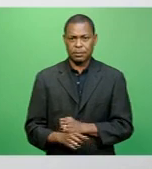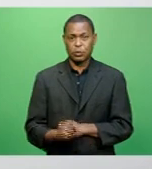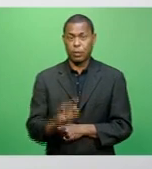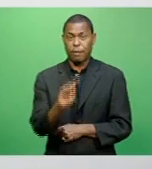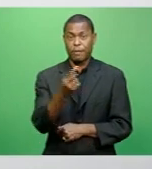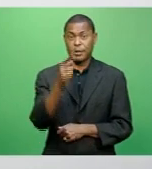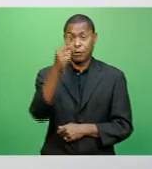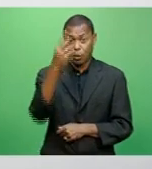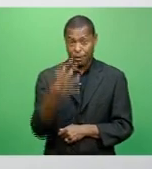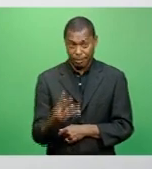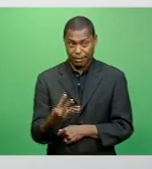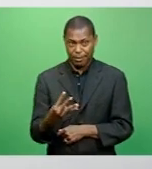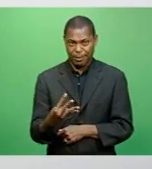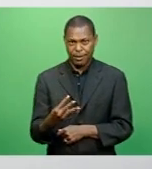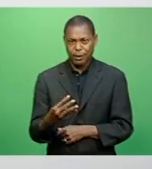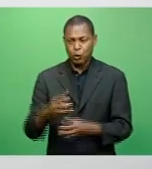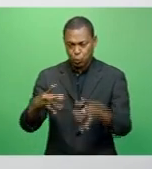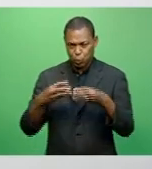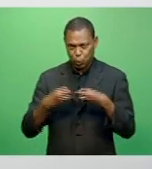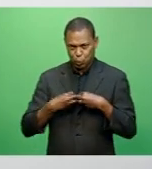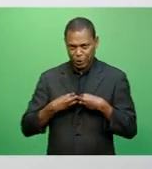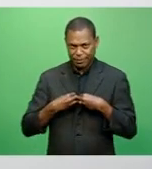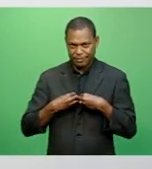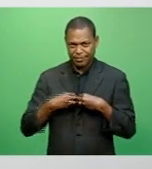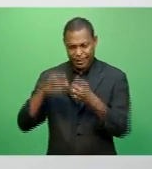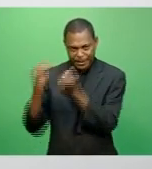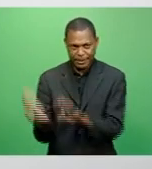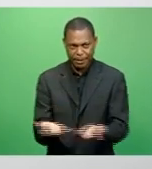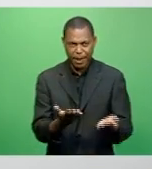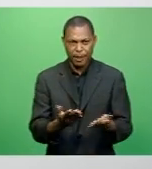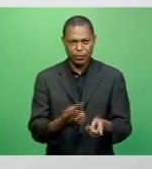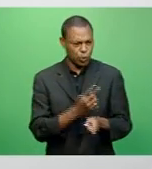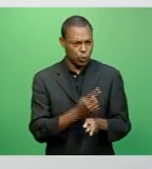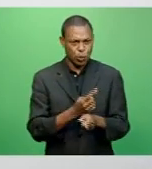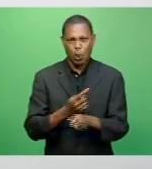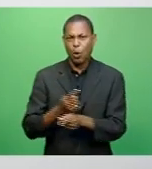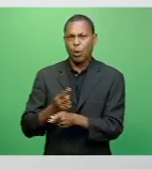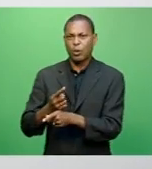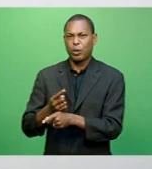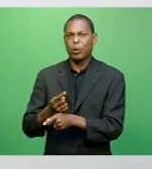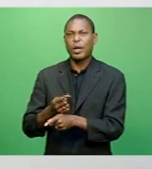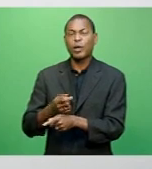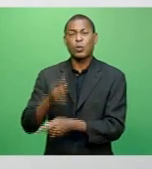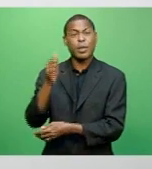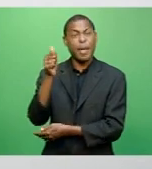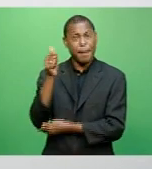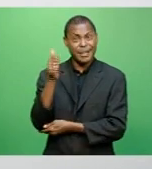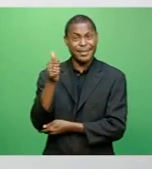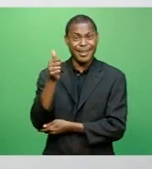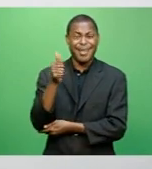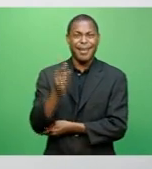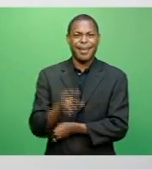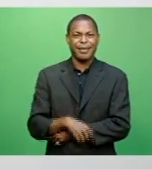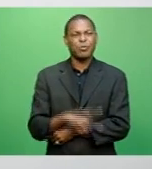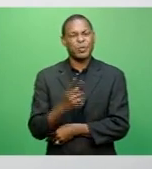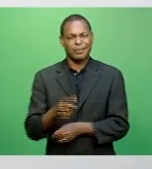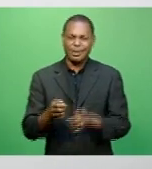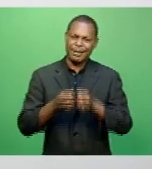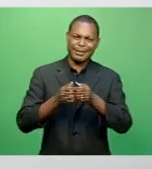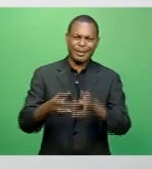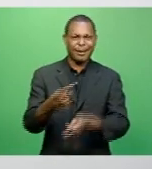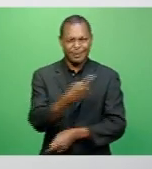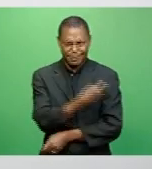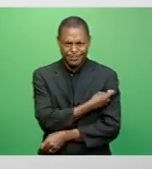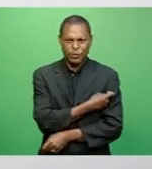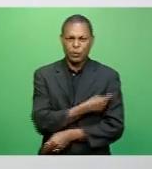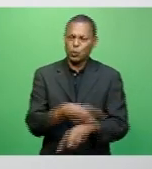batches of vaccine. I've just been talking to some of the ambassadors that have begun vaccinations, and the same story is they